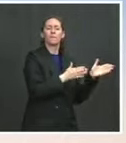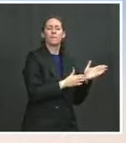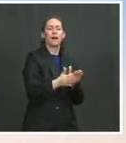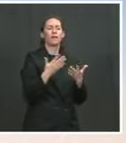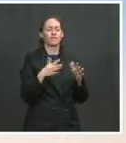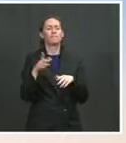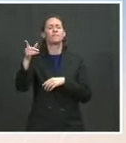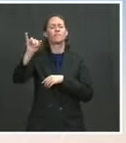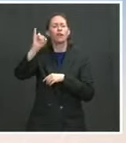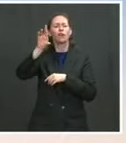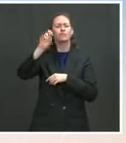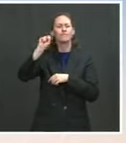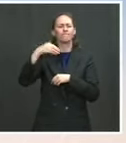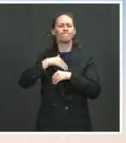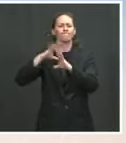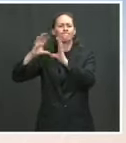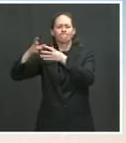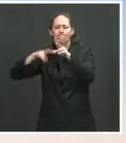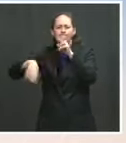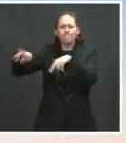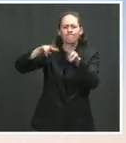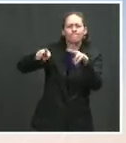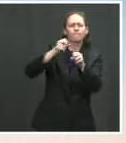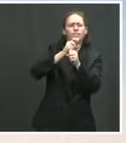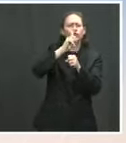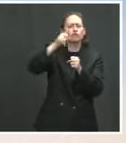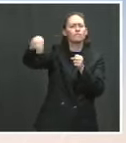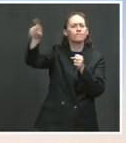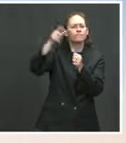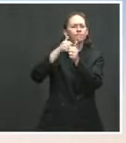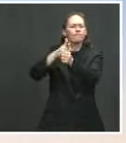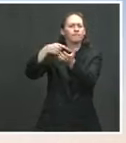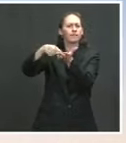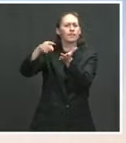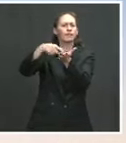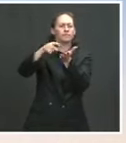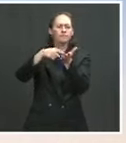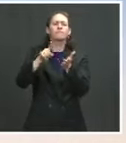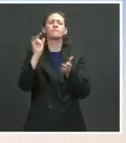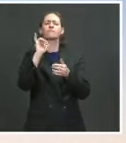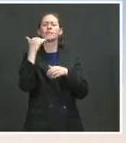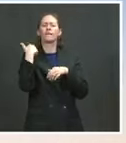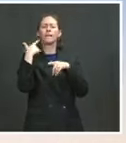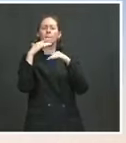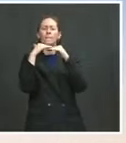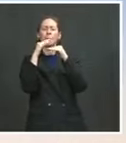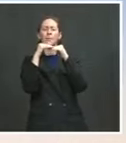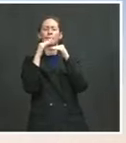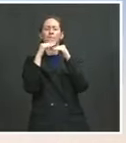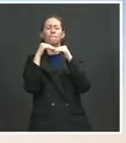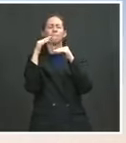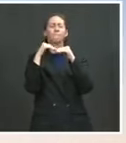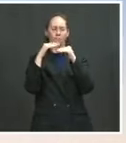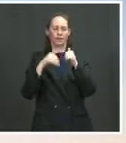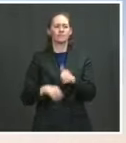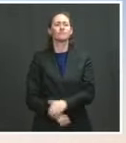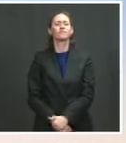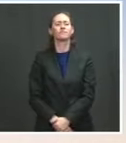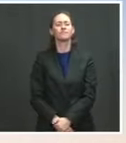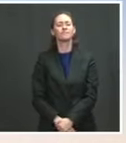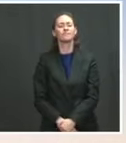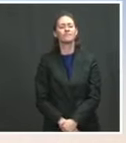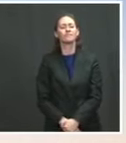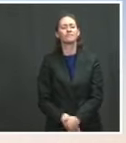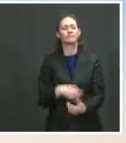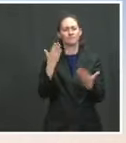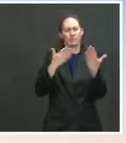in our budget, of course, and this book minimum tax, are ways that unless you think corporations shouldn't pay any tax at all, and we'll leave